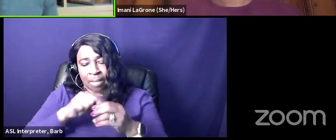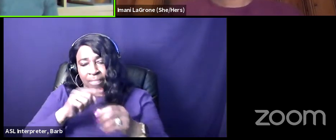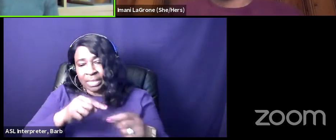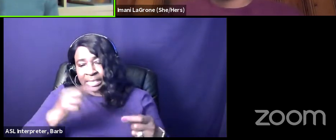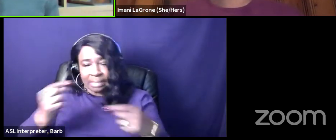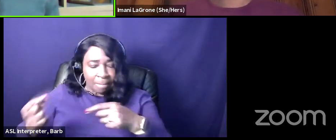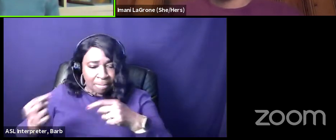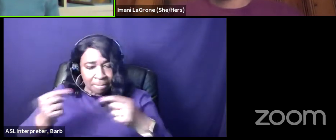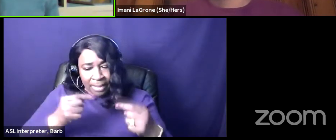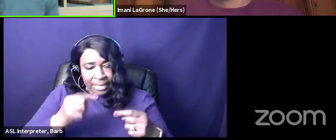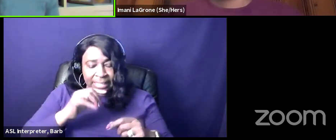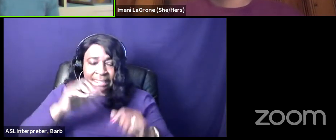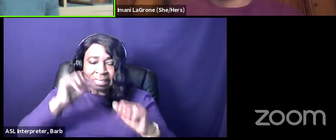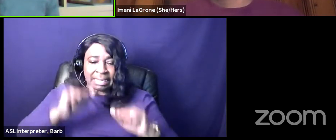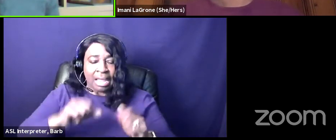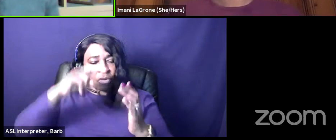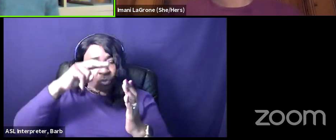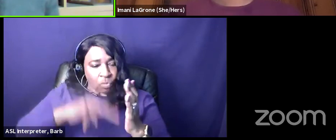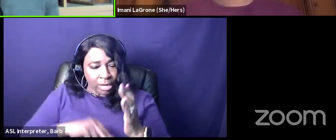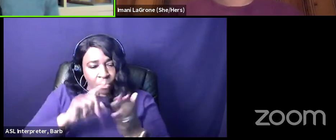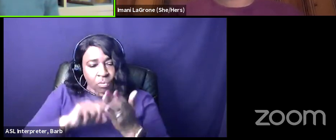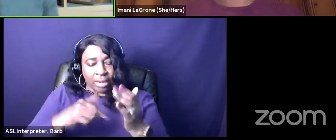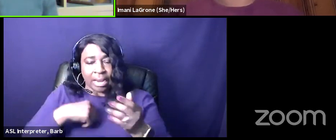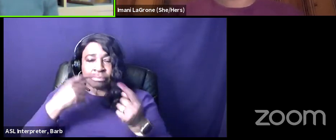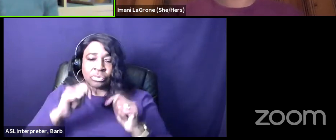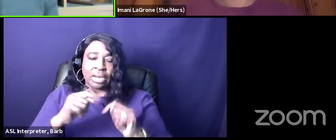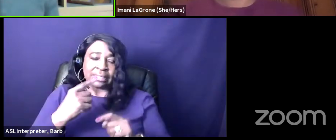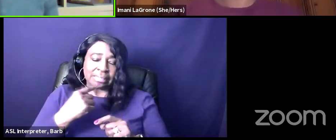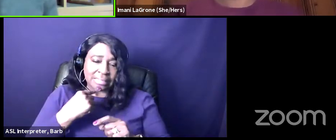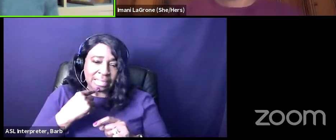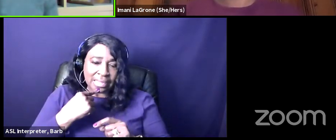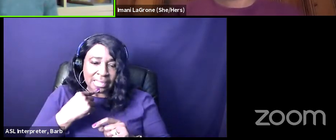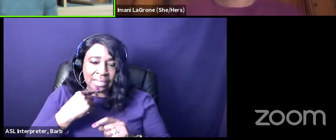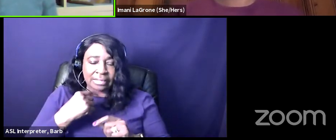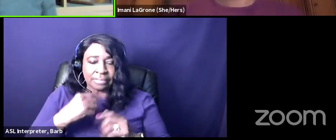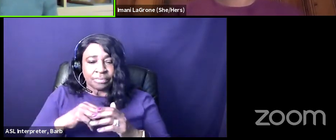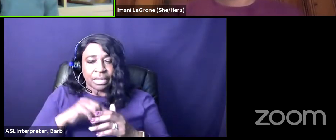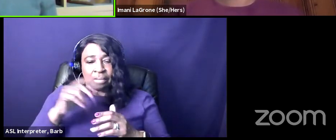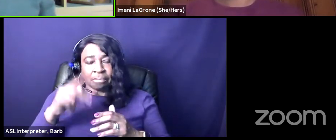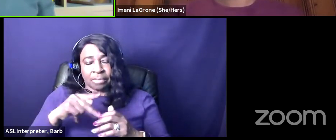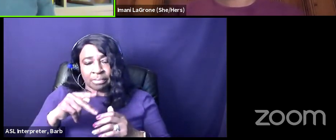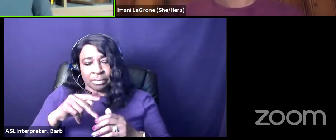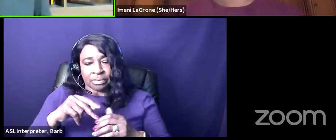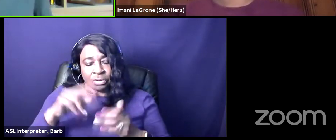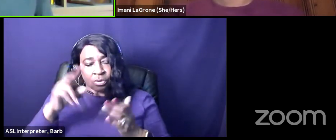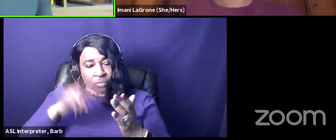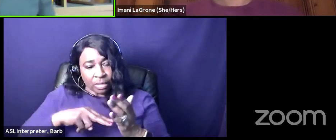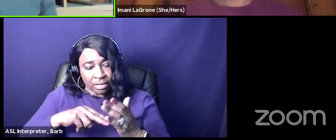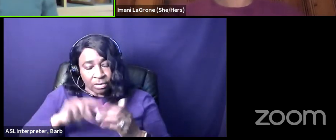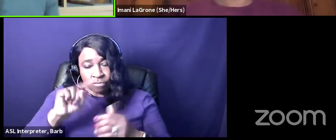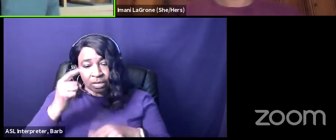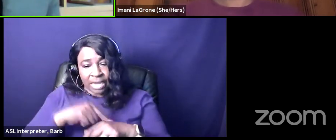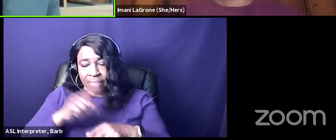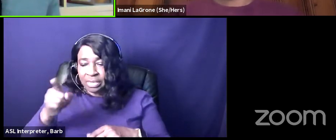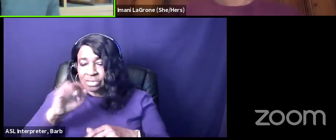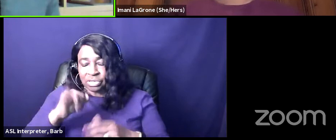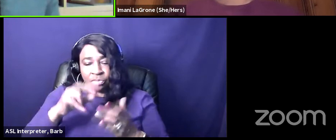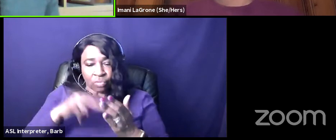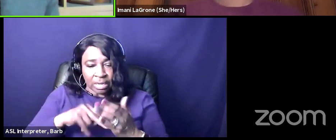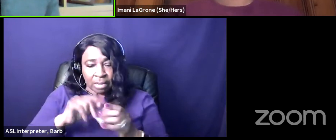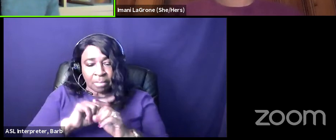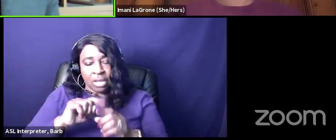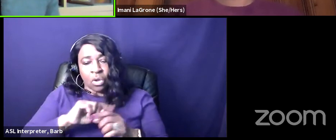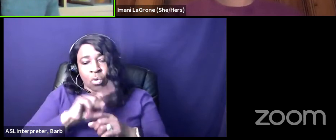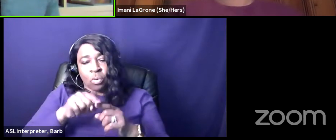can read what i'm trying to say the people who wear this the first time thinking about it they're just reading it's like oh okay but it's like you know